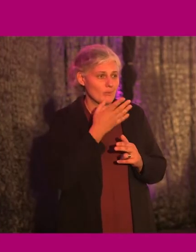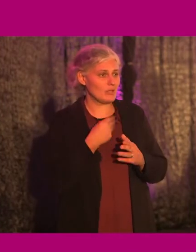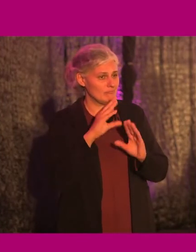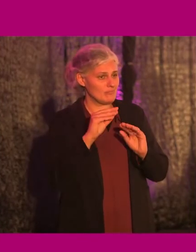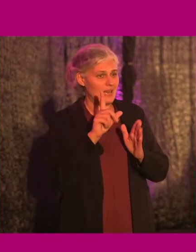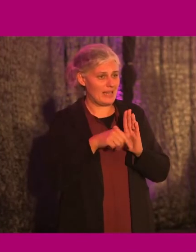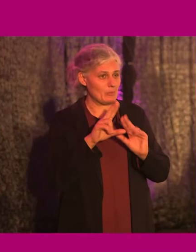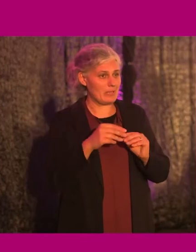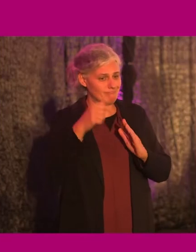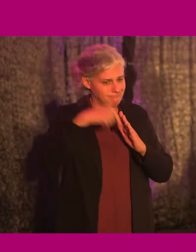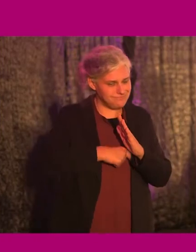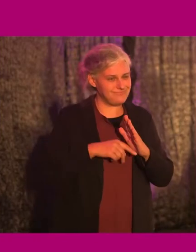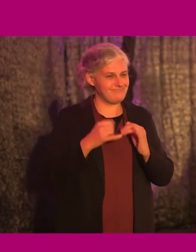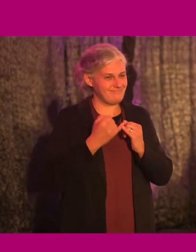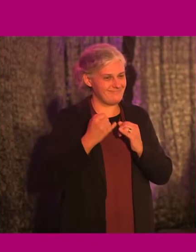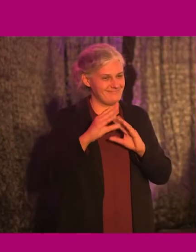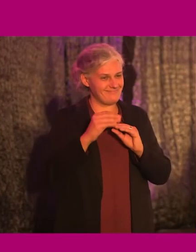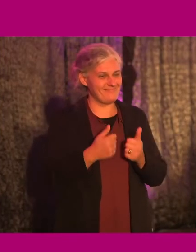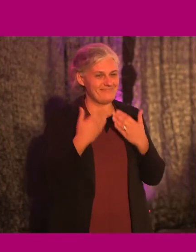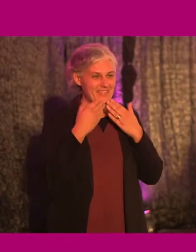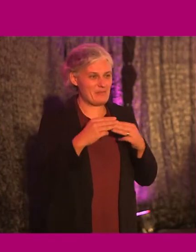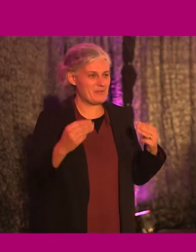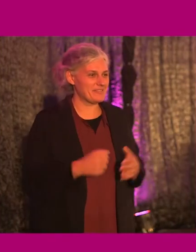chat for much more. So thank you very much.